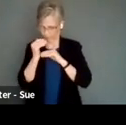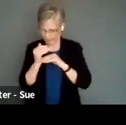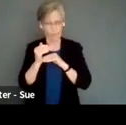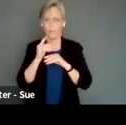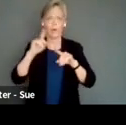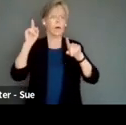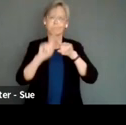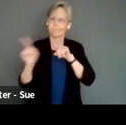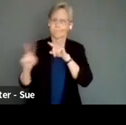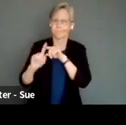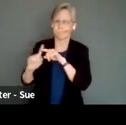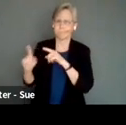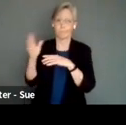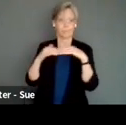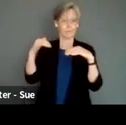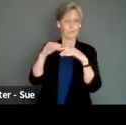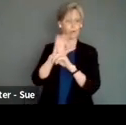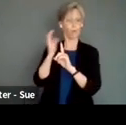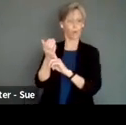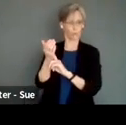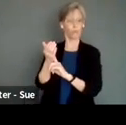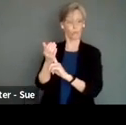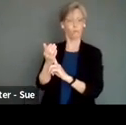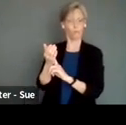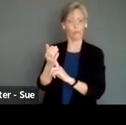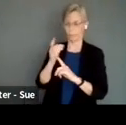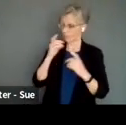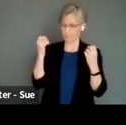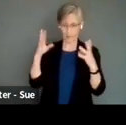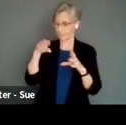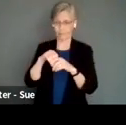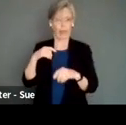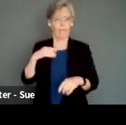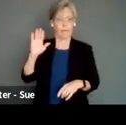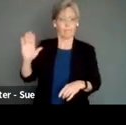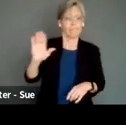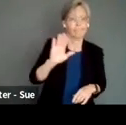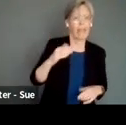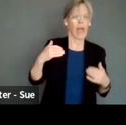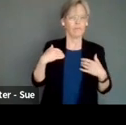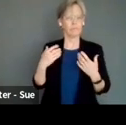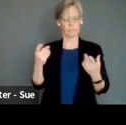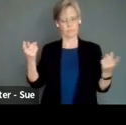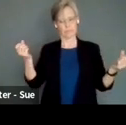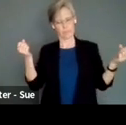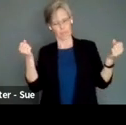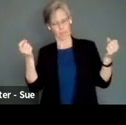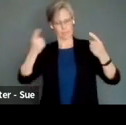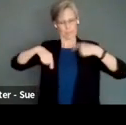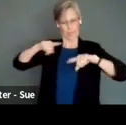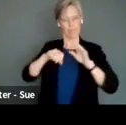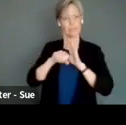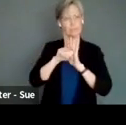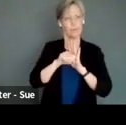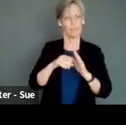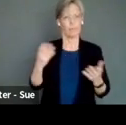indigenous culture that I've encountered, and there's been quite a few has a kind of sign or symbolic language. And often, it's just a simple